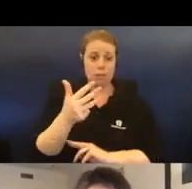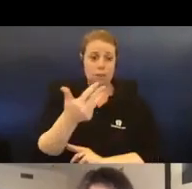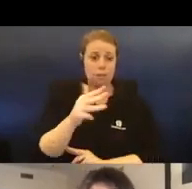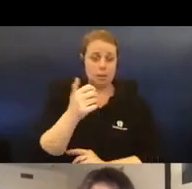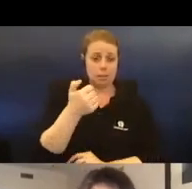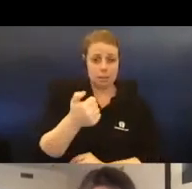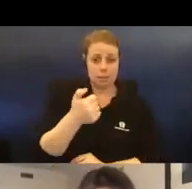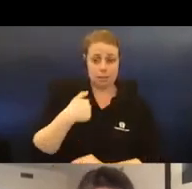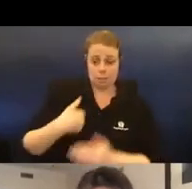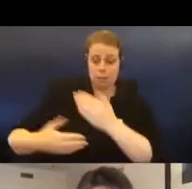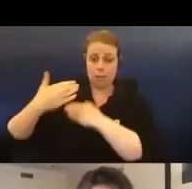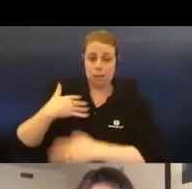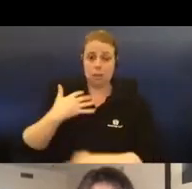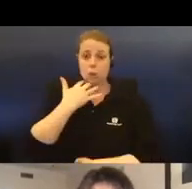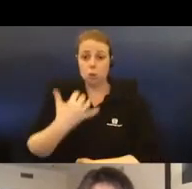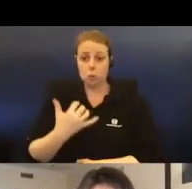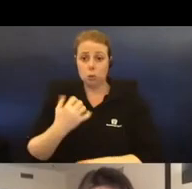Jewish, Georgian and Russian.